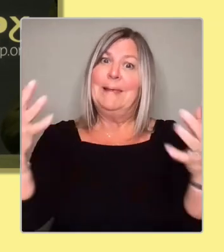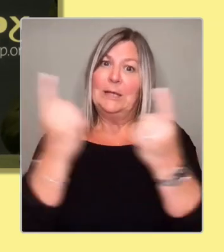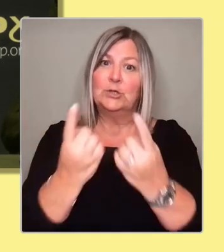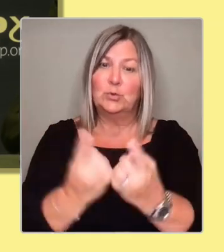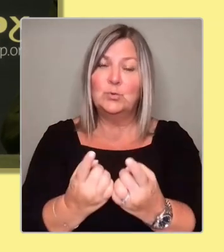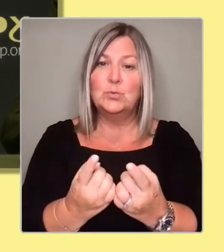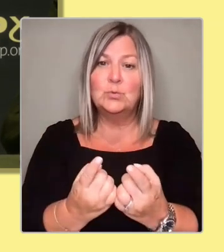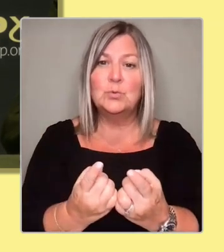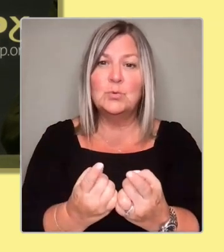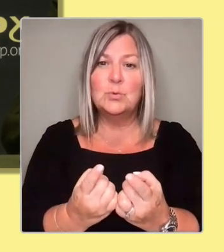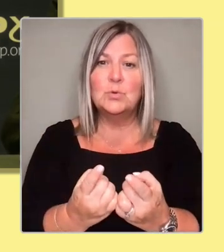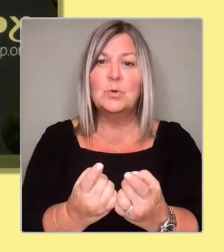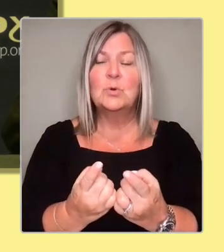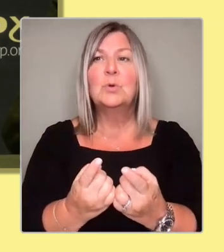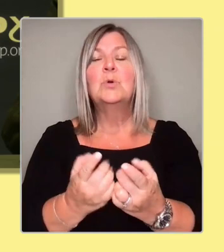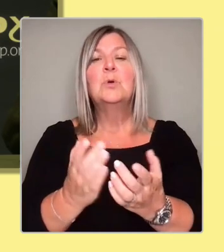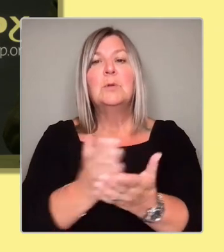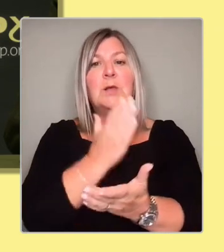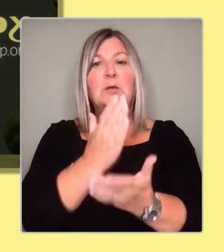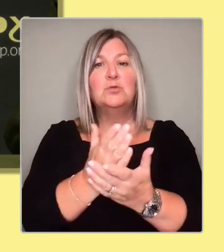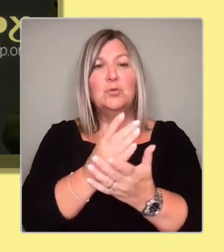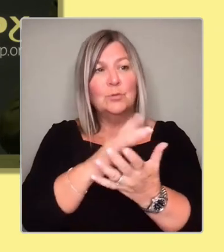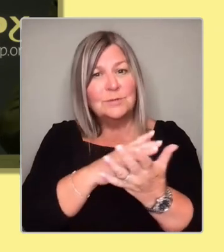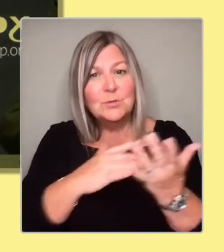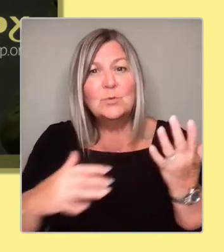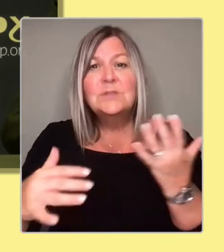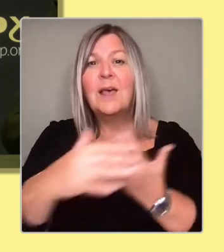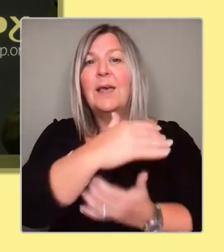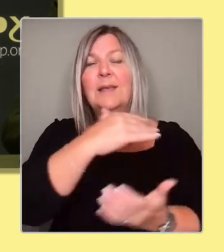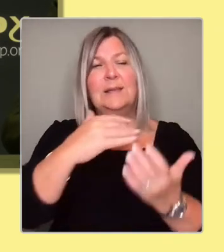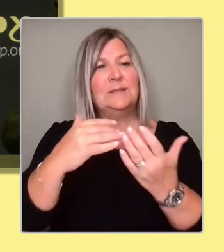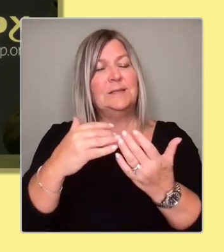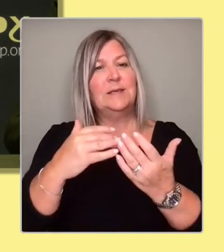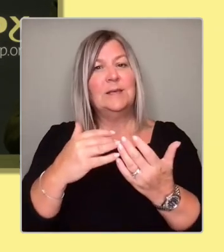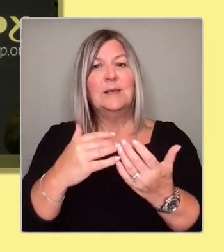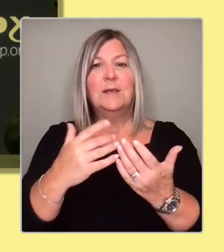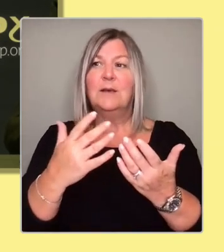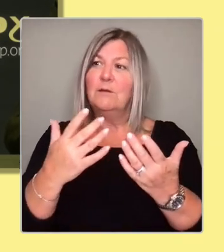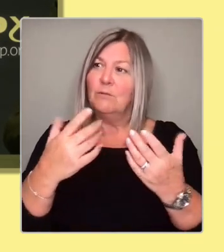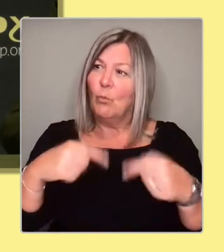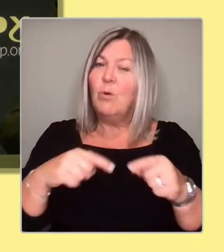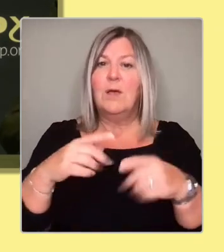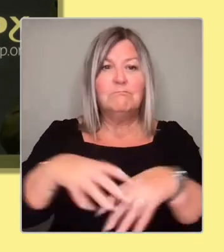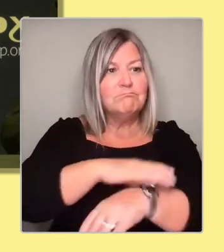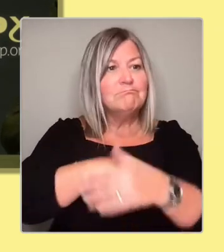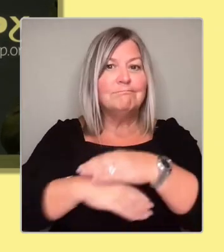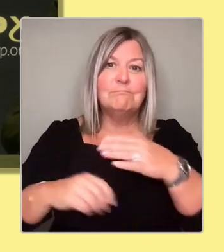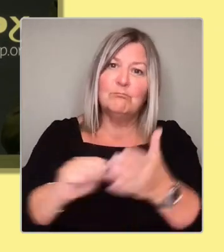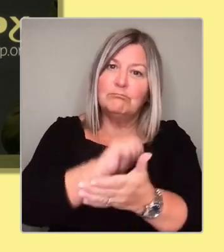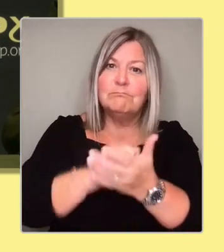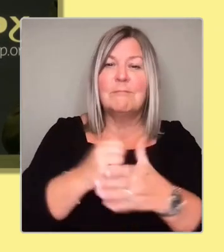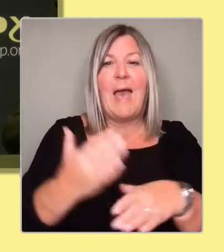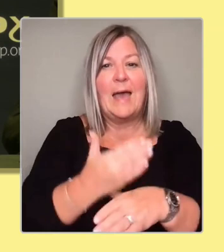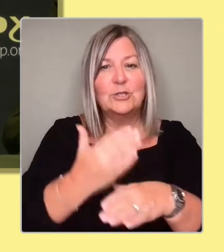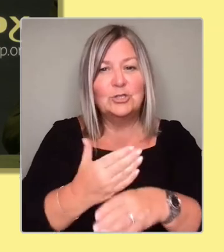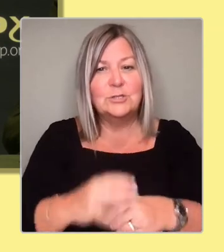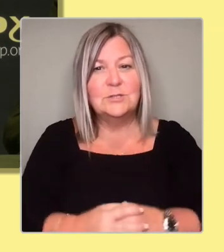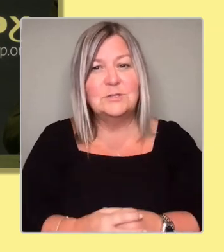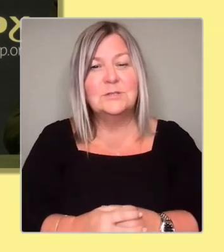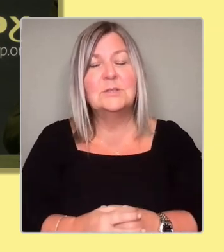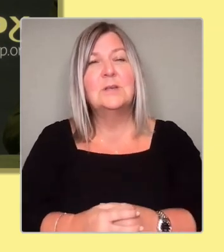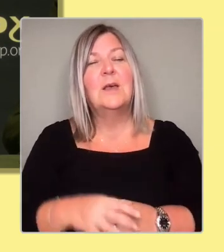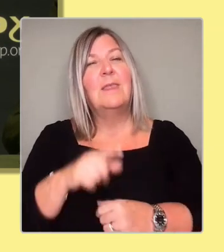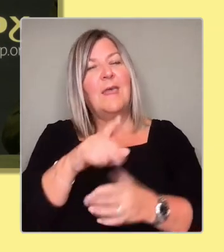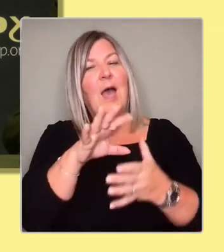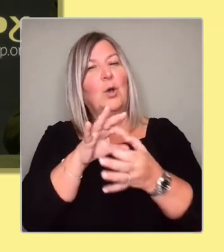across society, we're taking the actions that we need to. In terms of the coalition specifically with the Greens, probably of all the candidates,